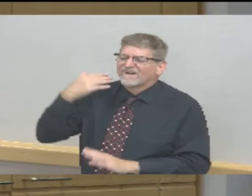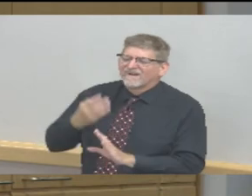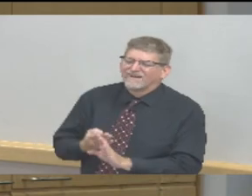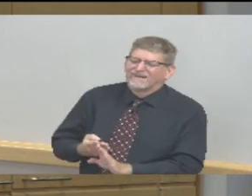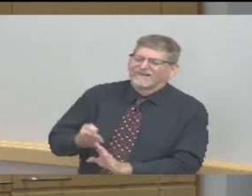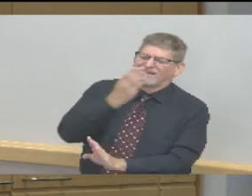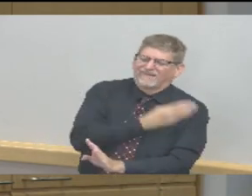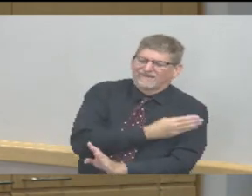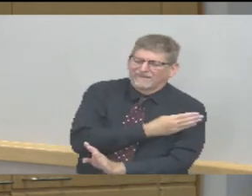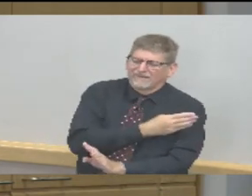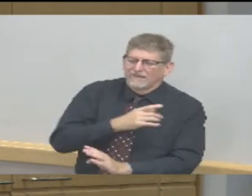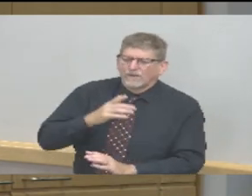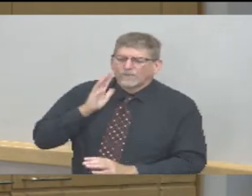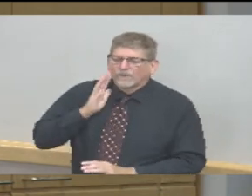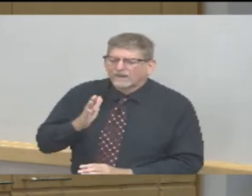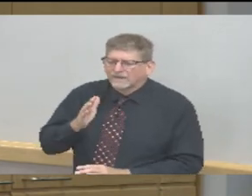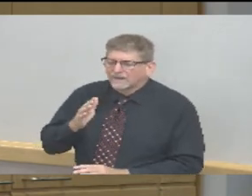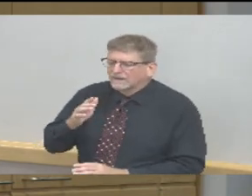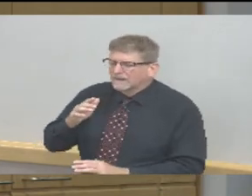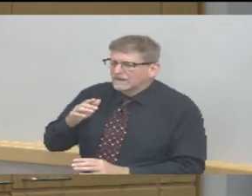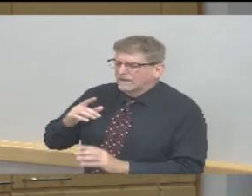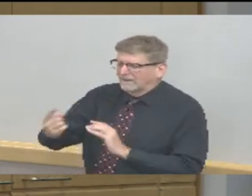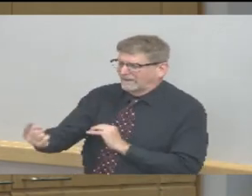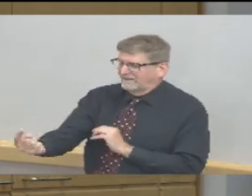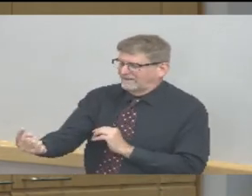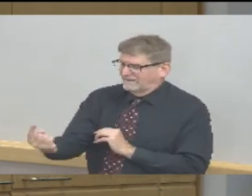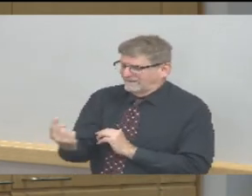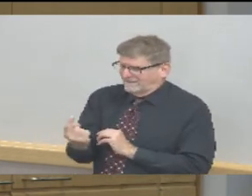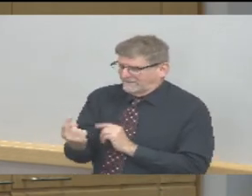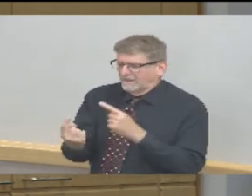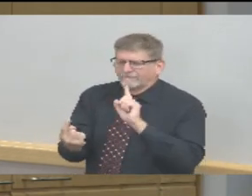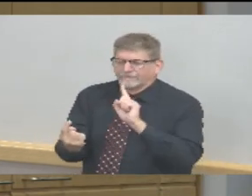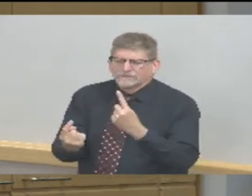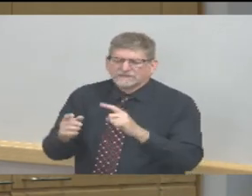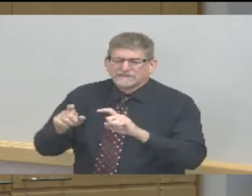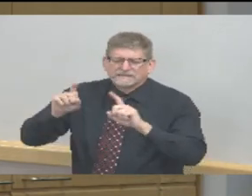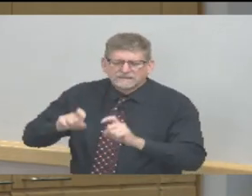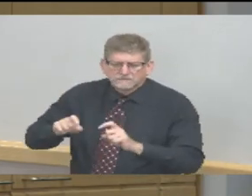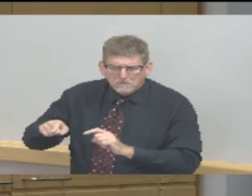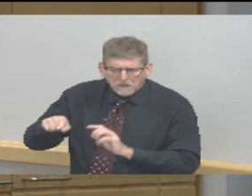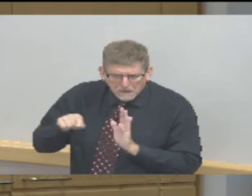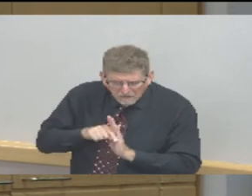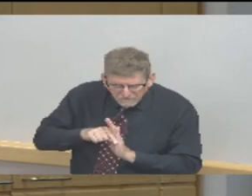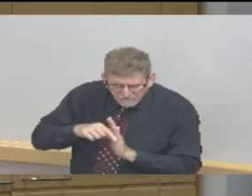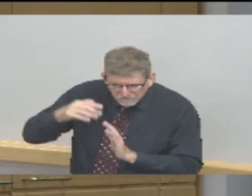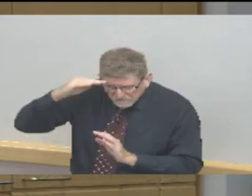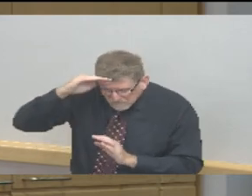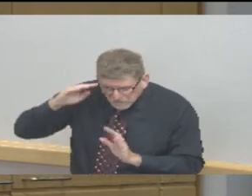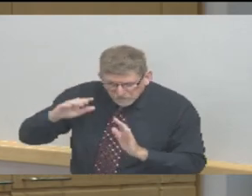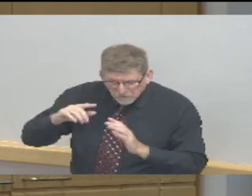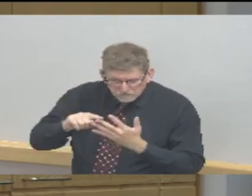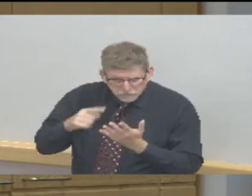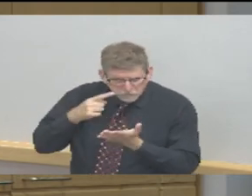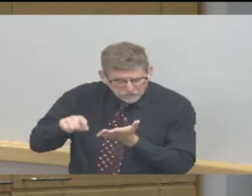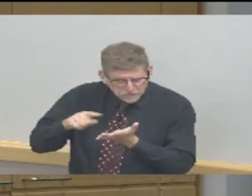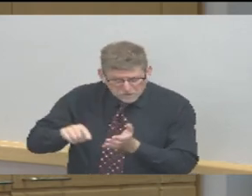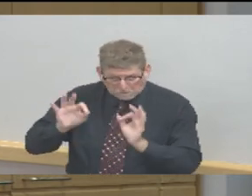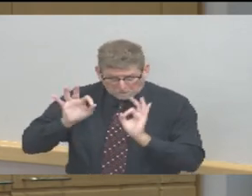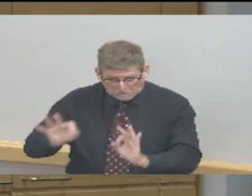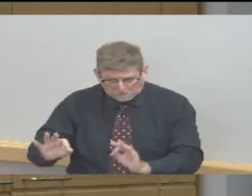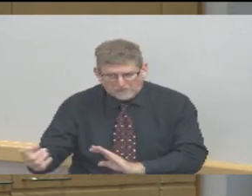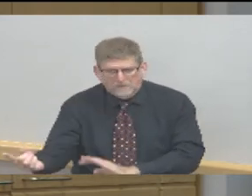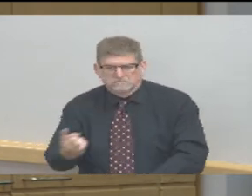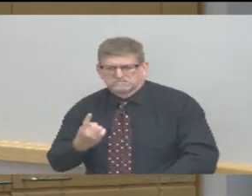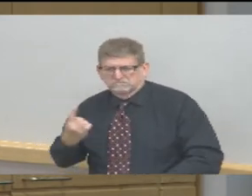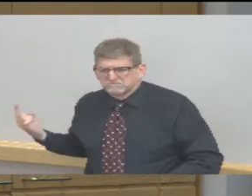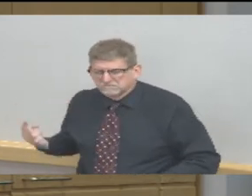have a test to determine that they are negative prior to their procedure for COVID-19 so we will see numbers go